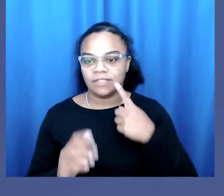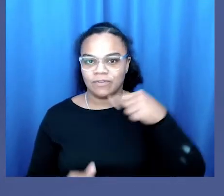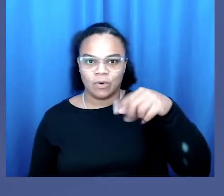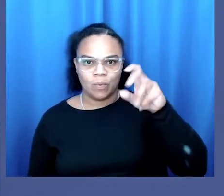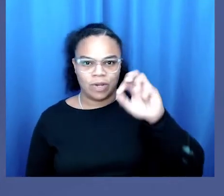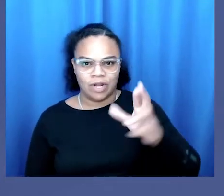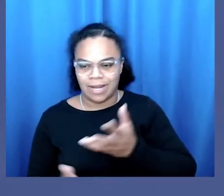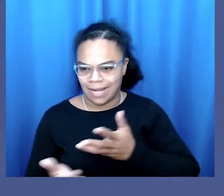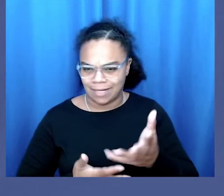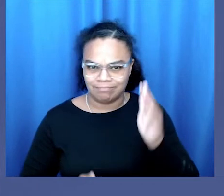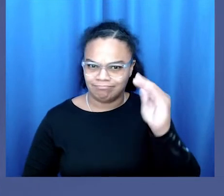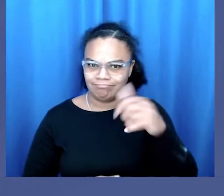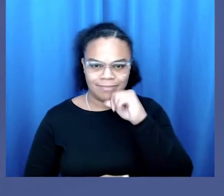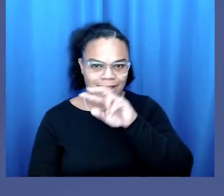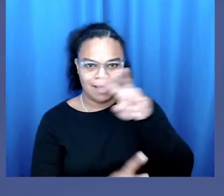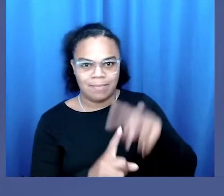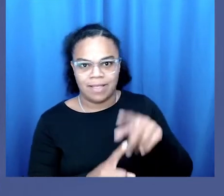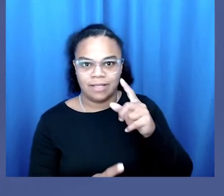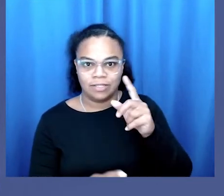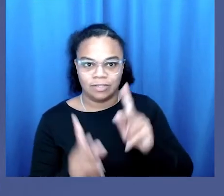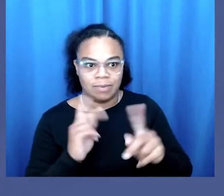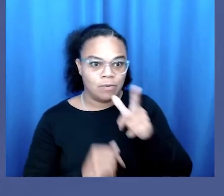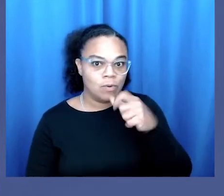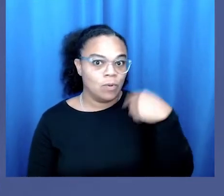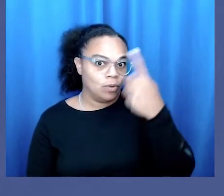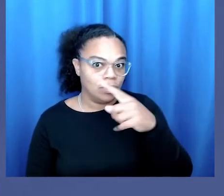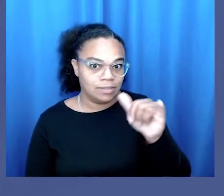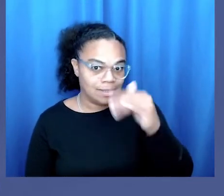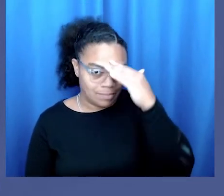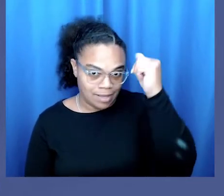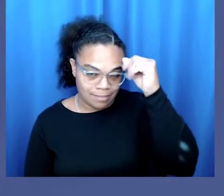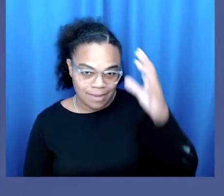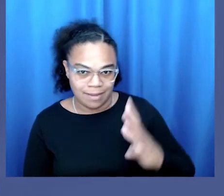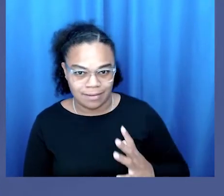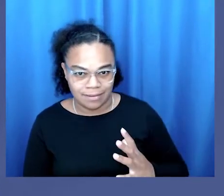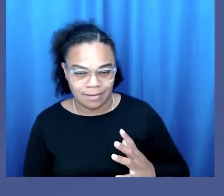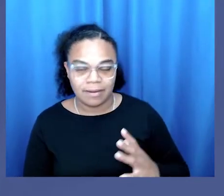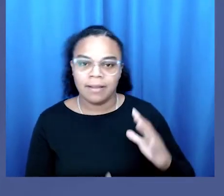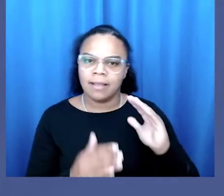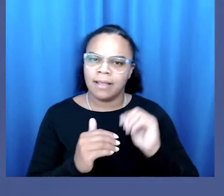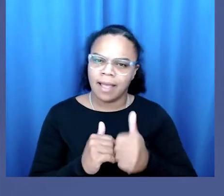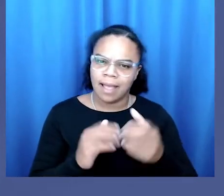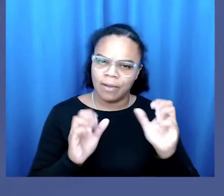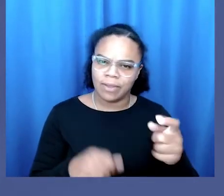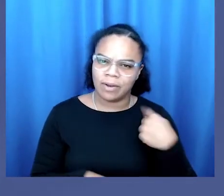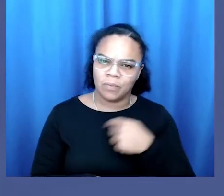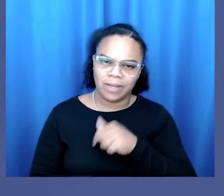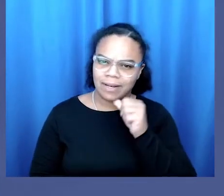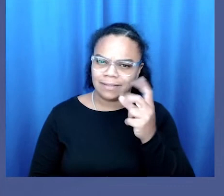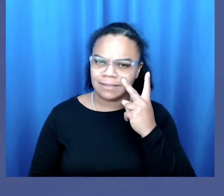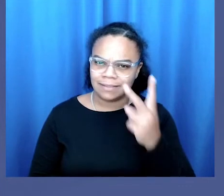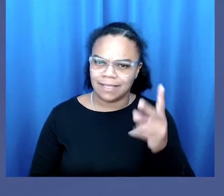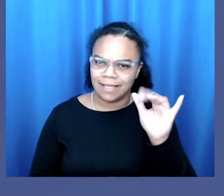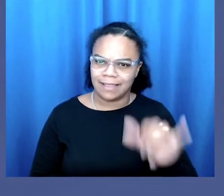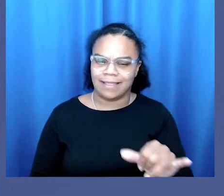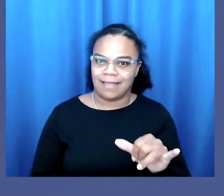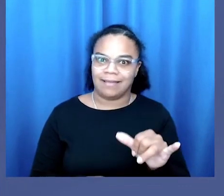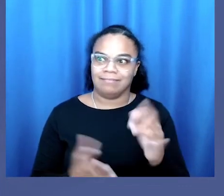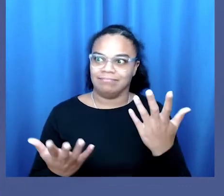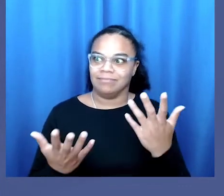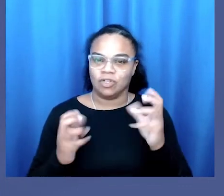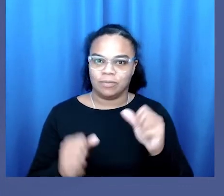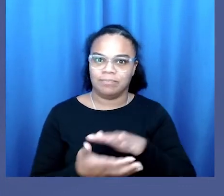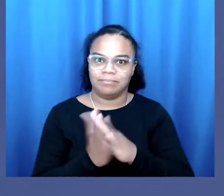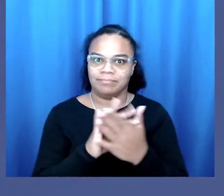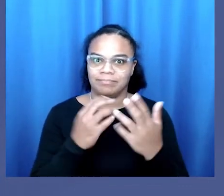did not seem to apply to those who looked like black men. How can we not see this as a slippery